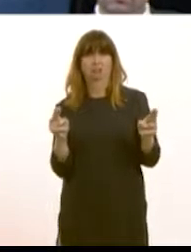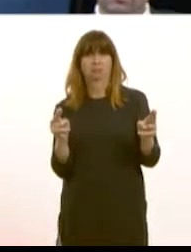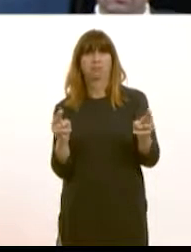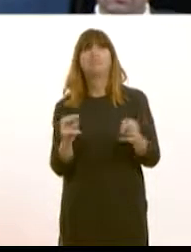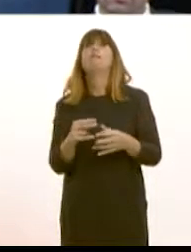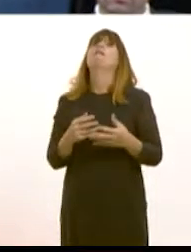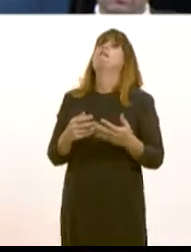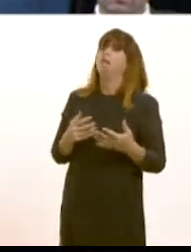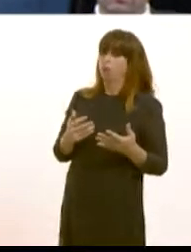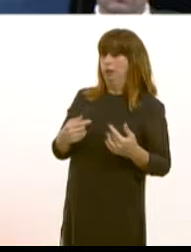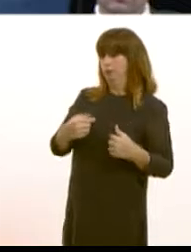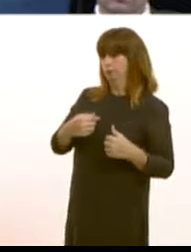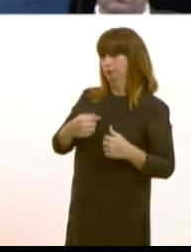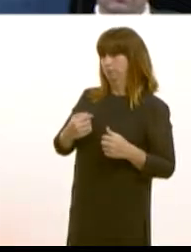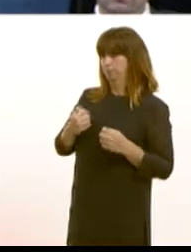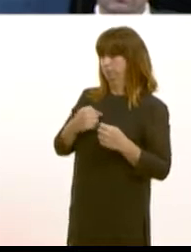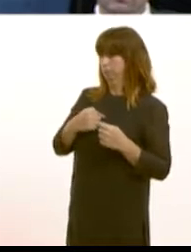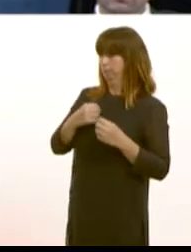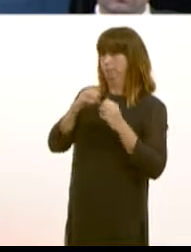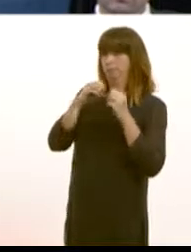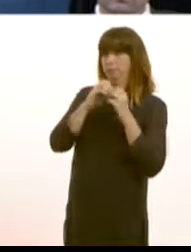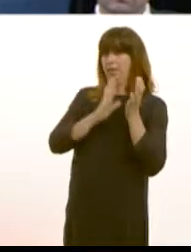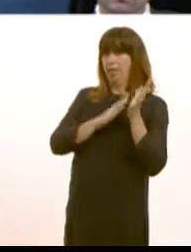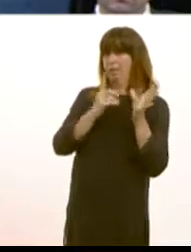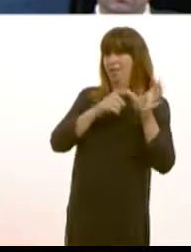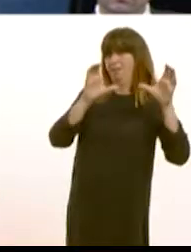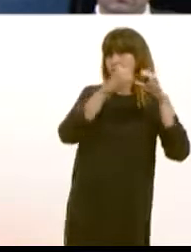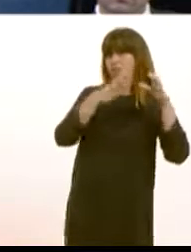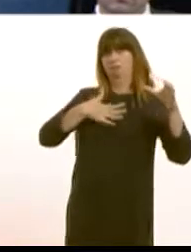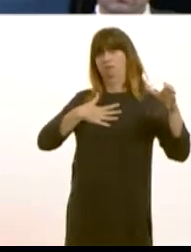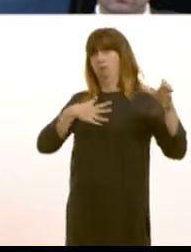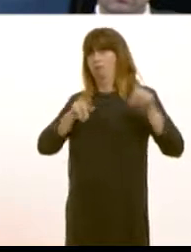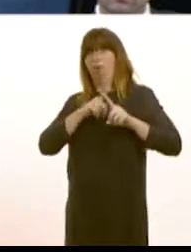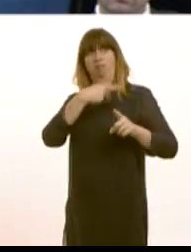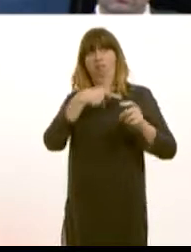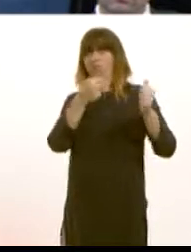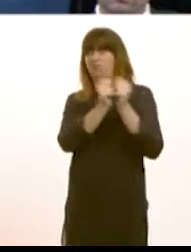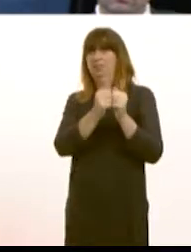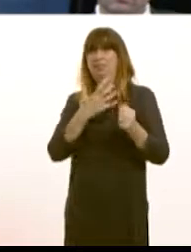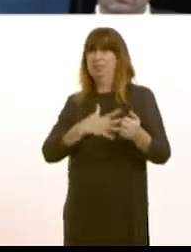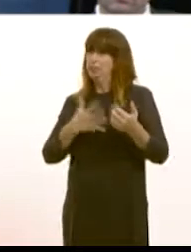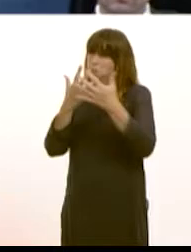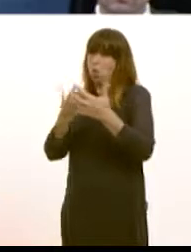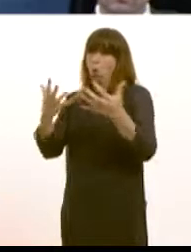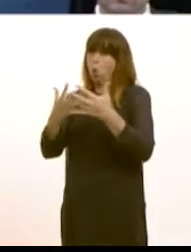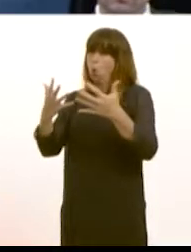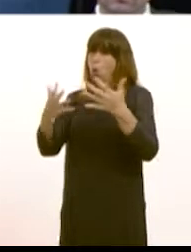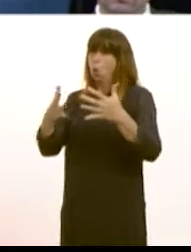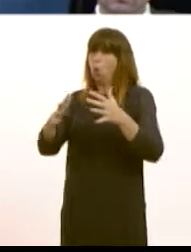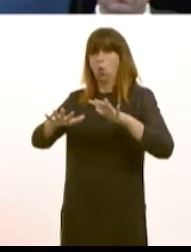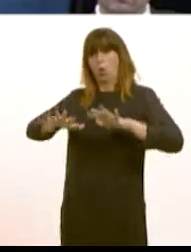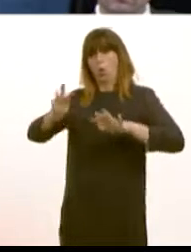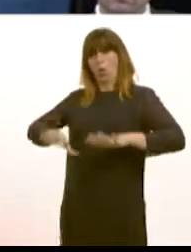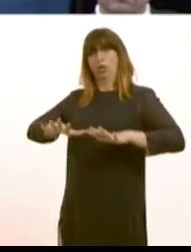support my call and the BMA and others calls for the training of more Welsh domicile students